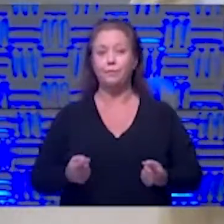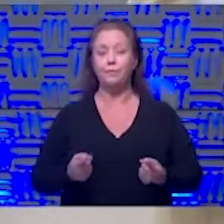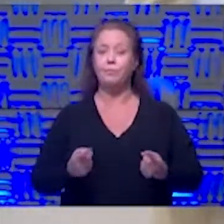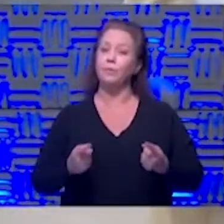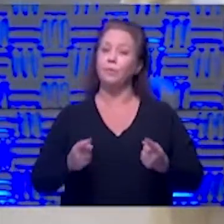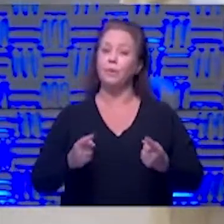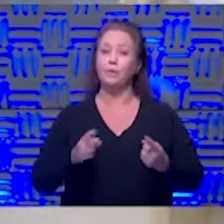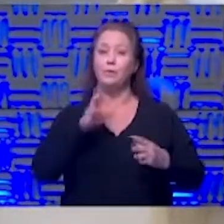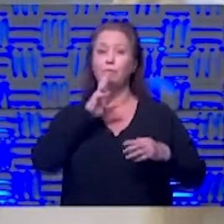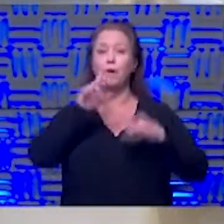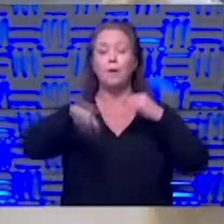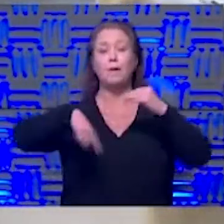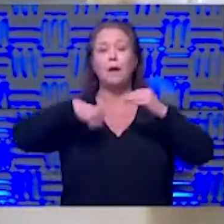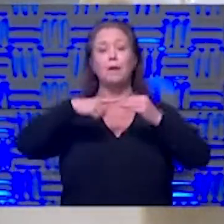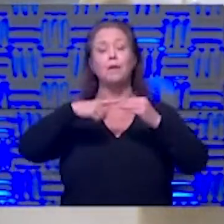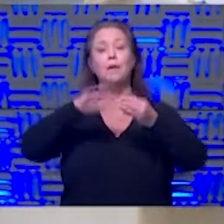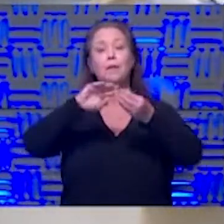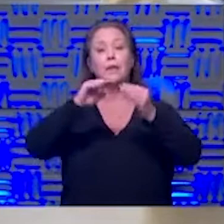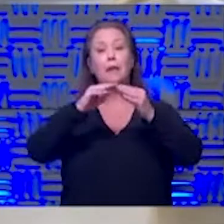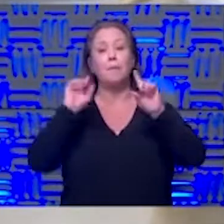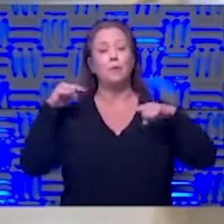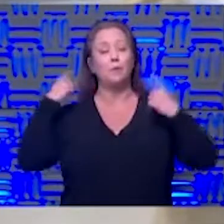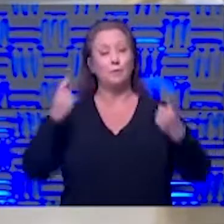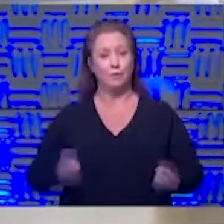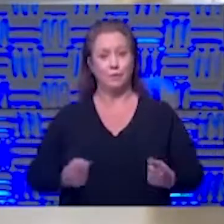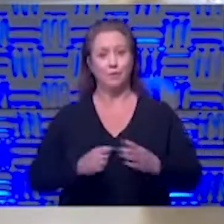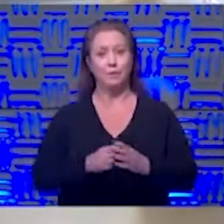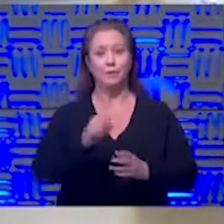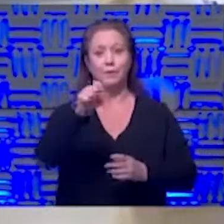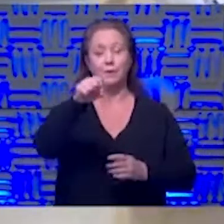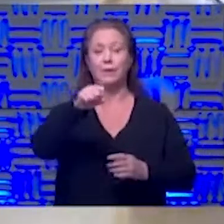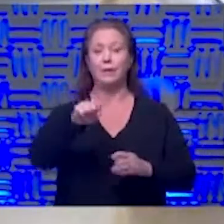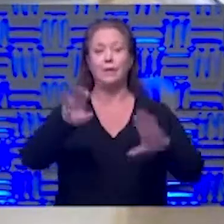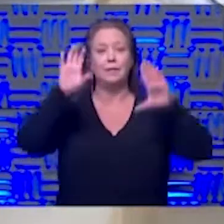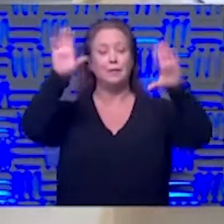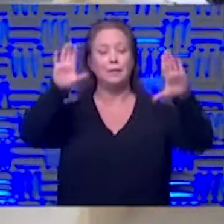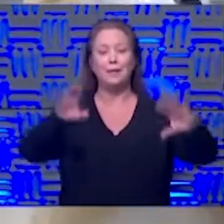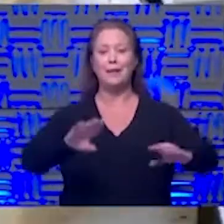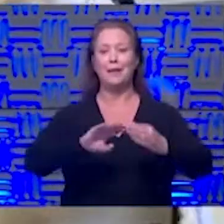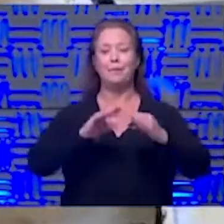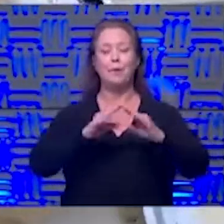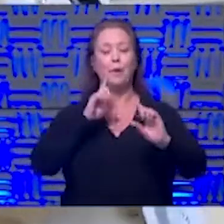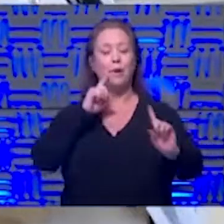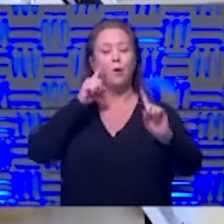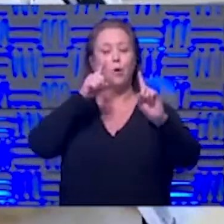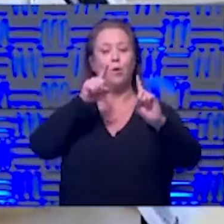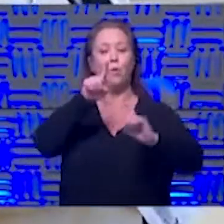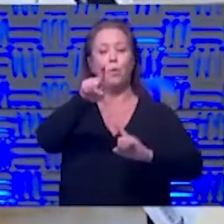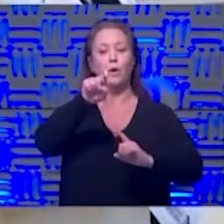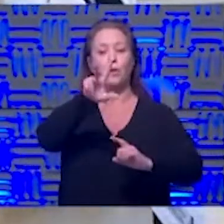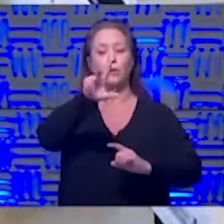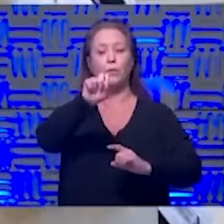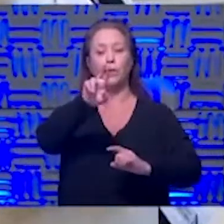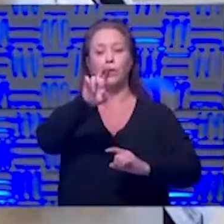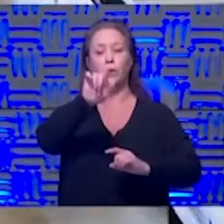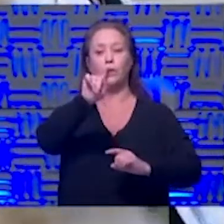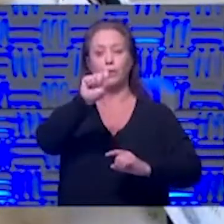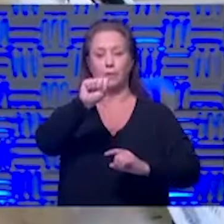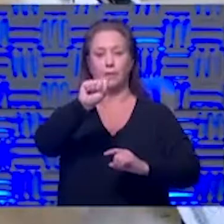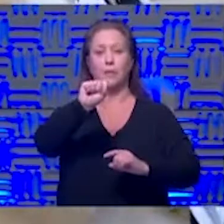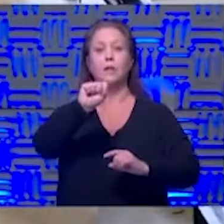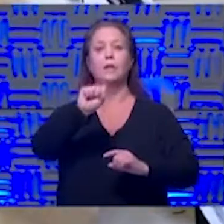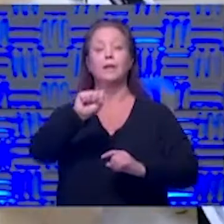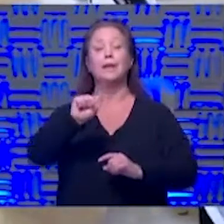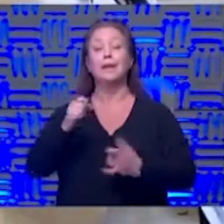let you do the honors and share with us the numbers over the last couple of days thank you no it's been great because we had a goal of 130 units over the last two days and we've had